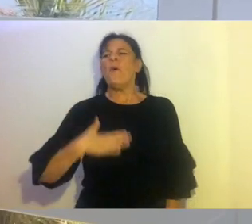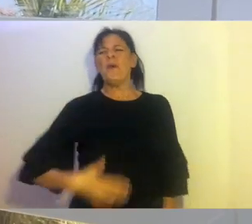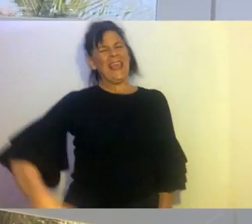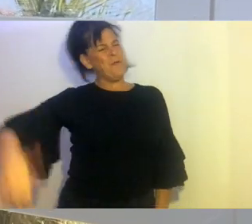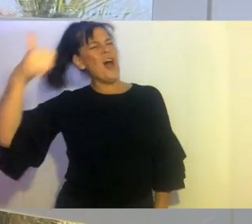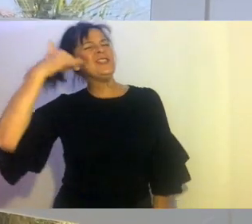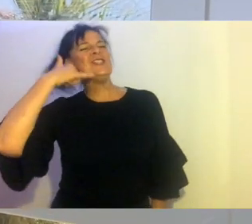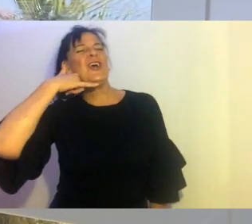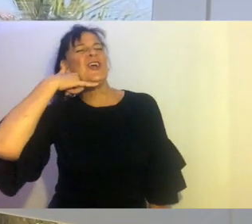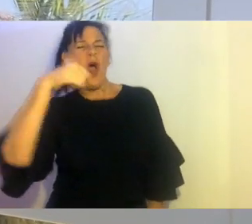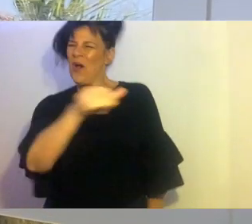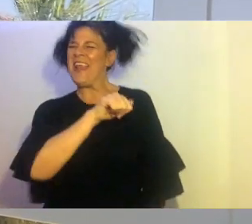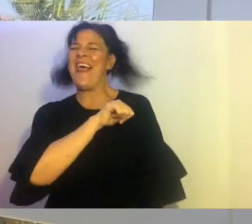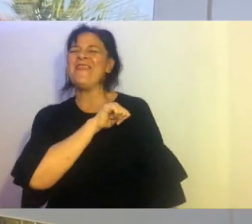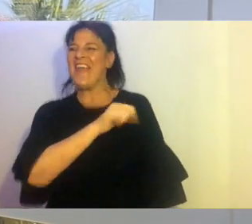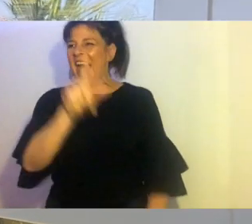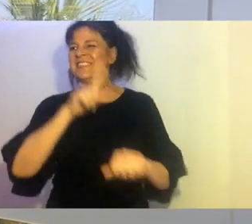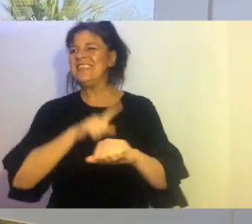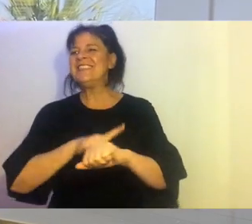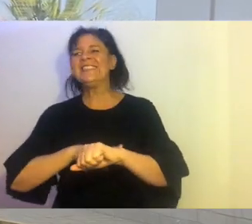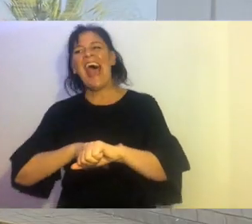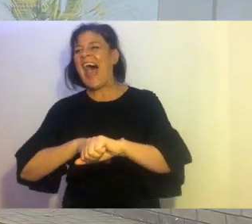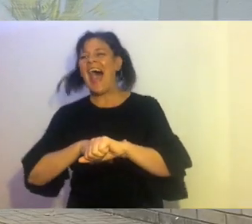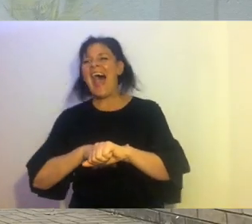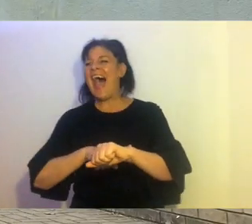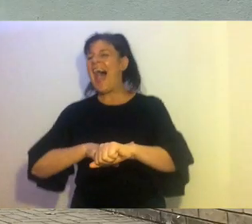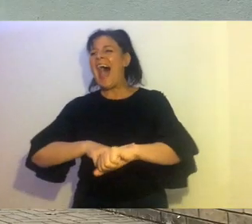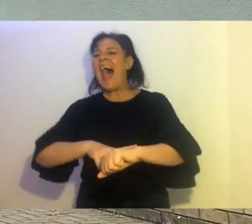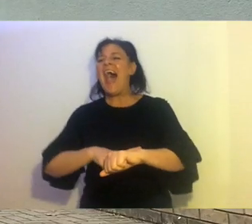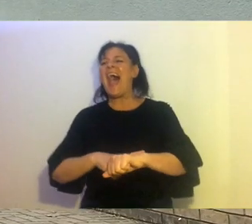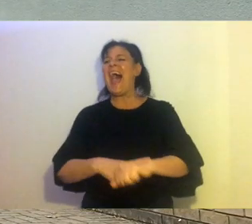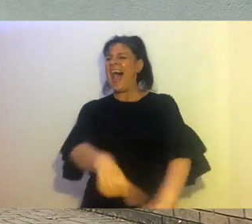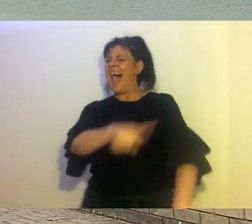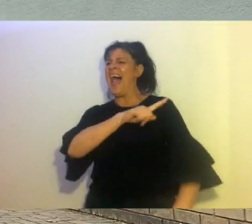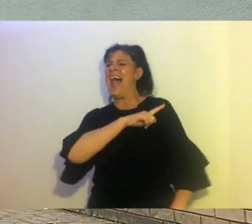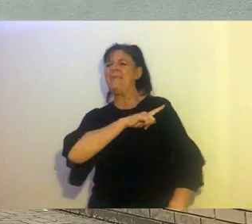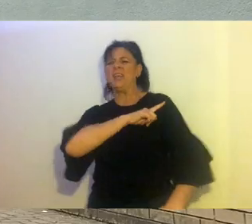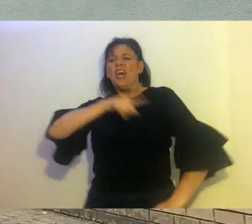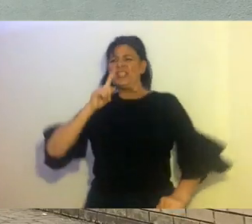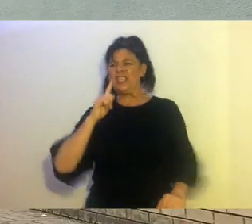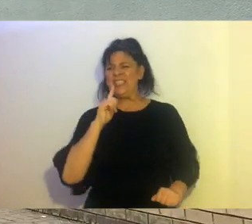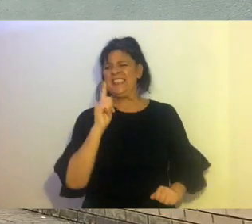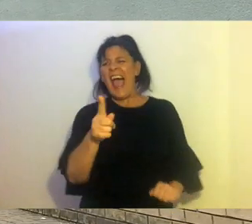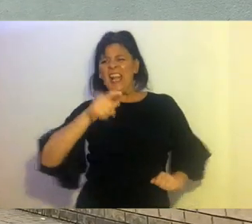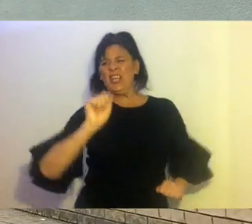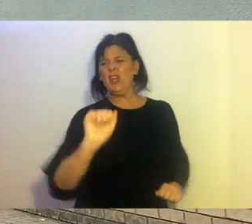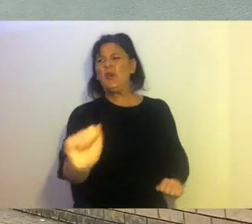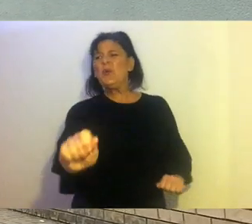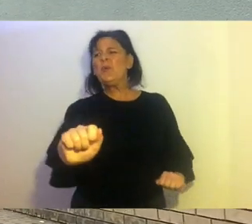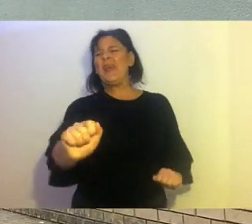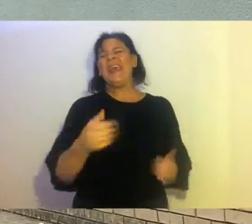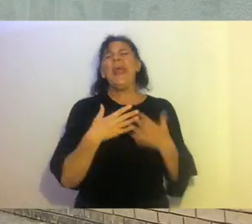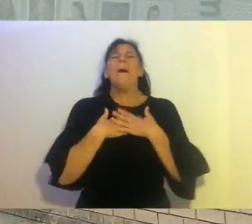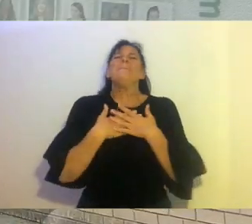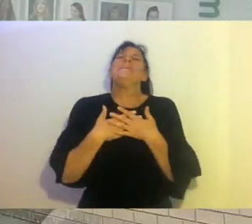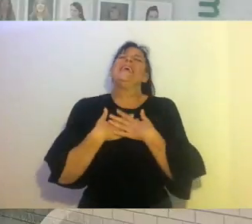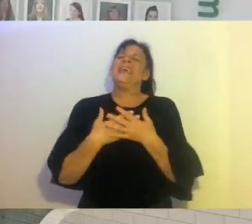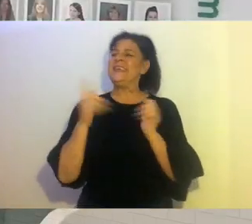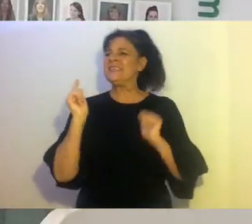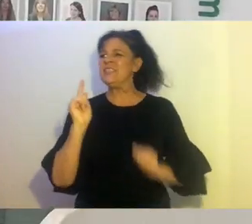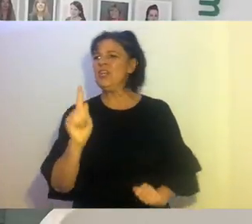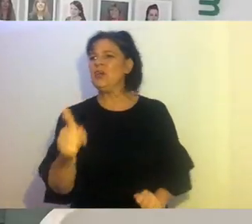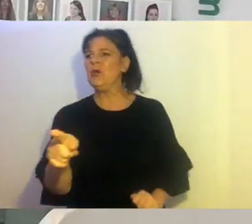We want to call a thousand times To tell you we